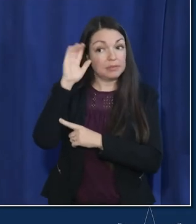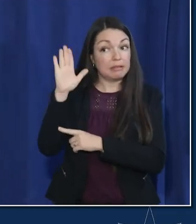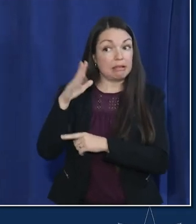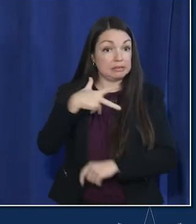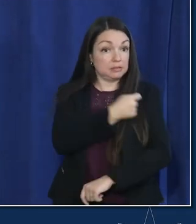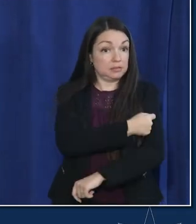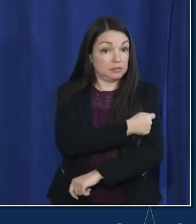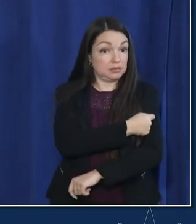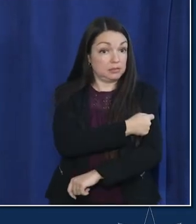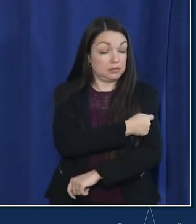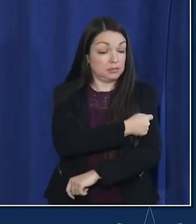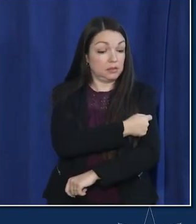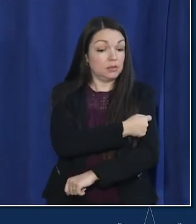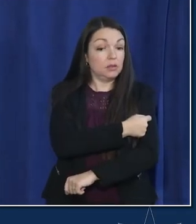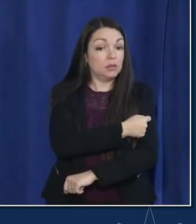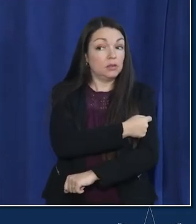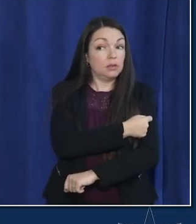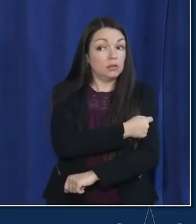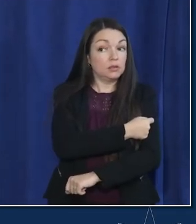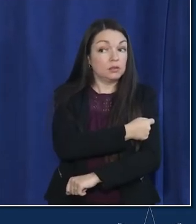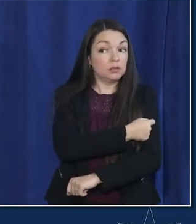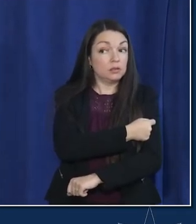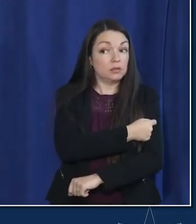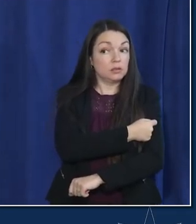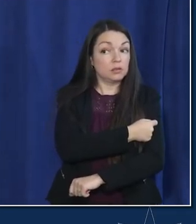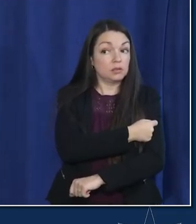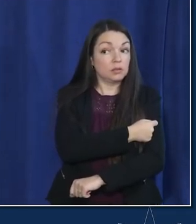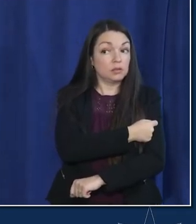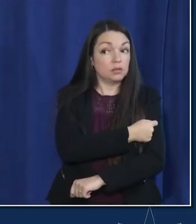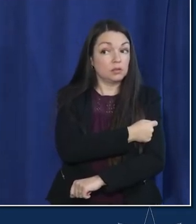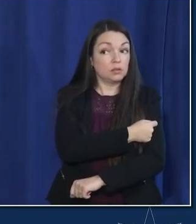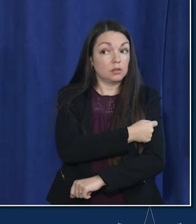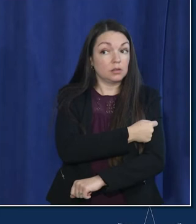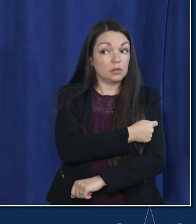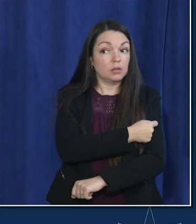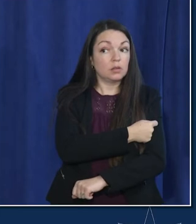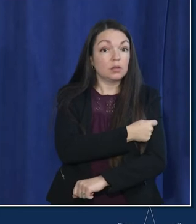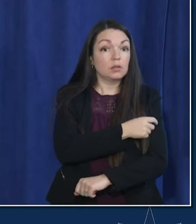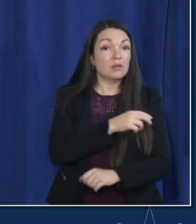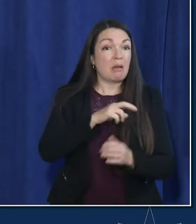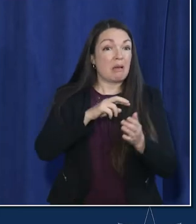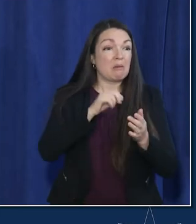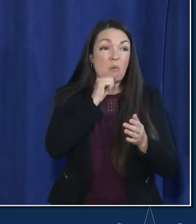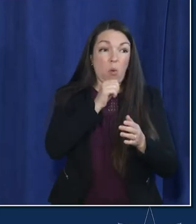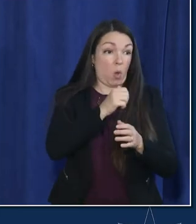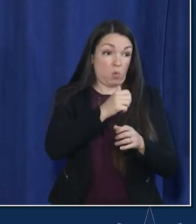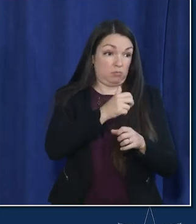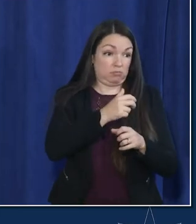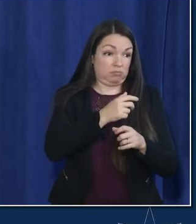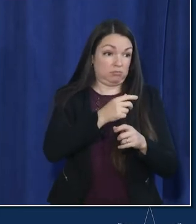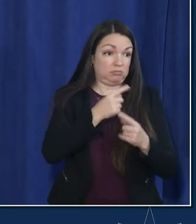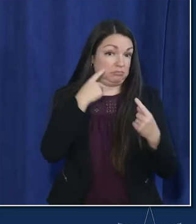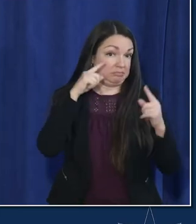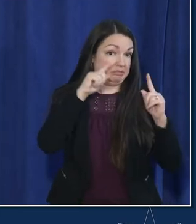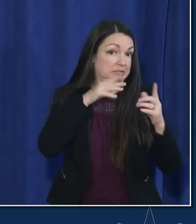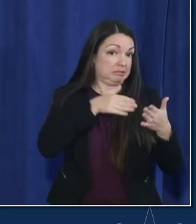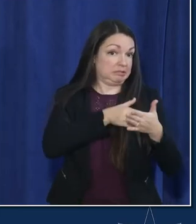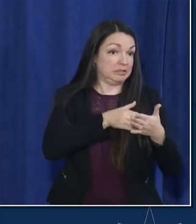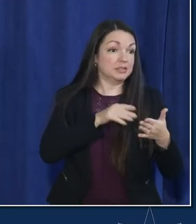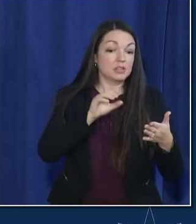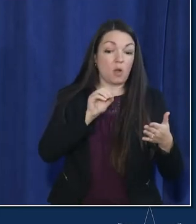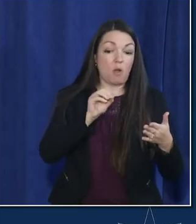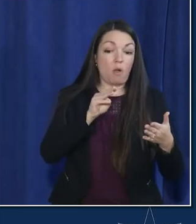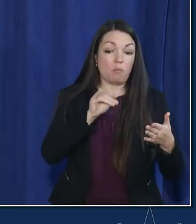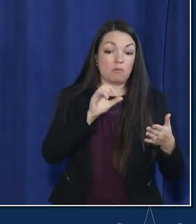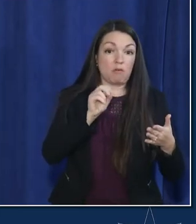be won't be uh um uh useful for the omicron variant and that he expects expect to to have